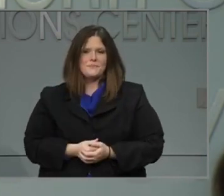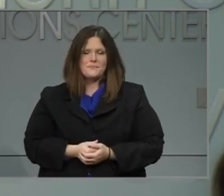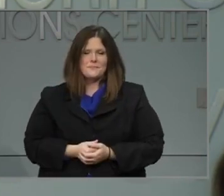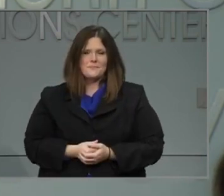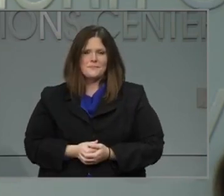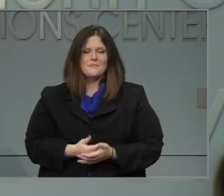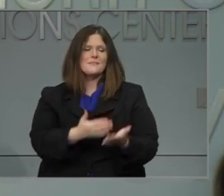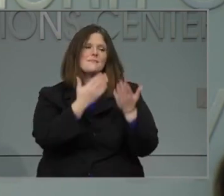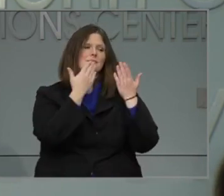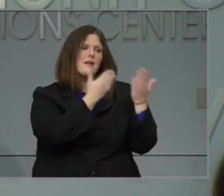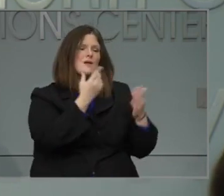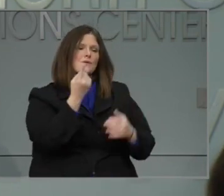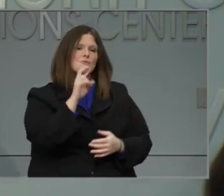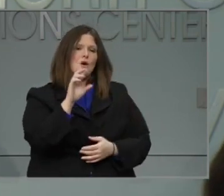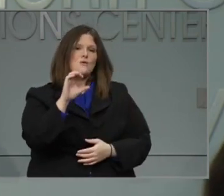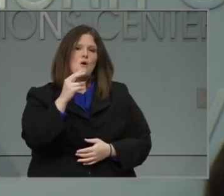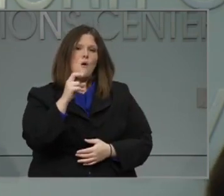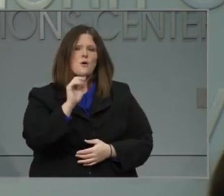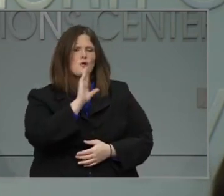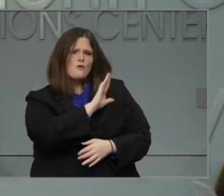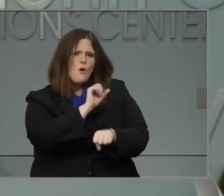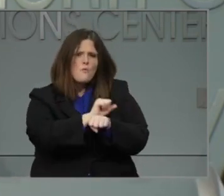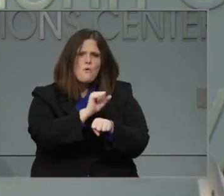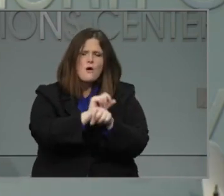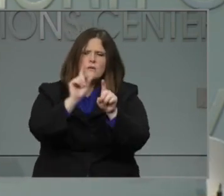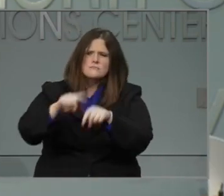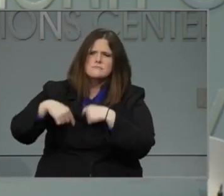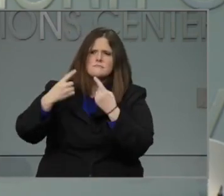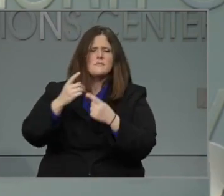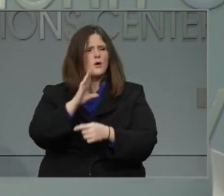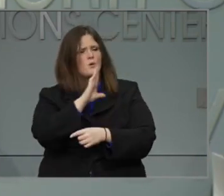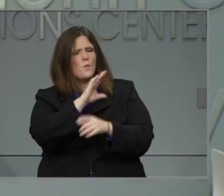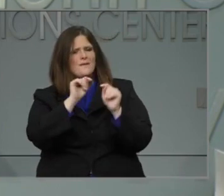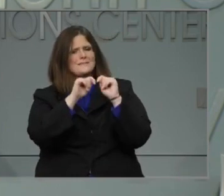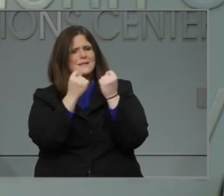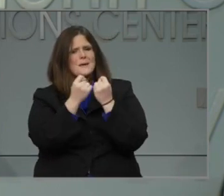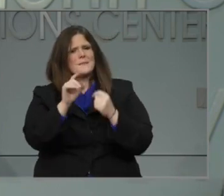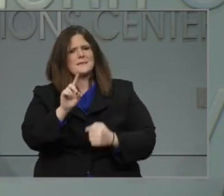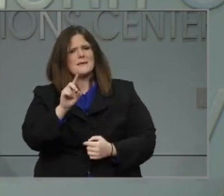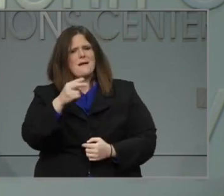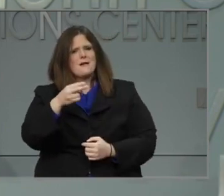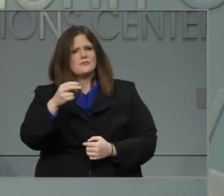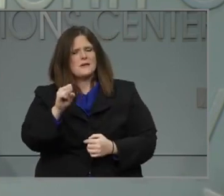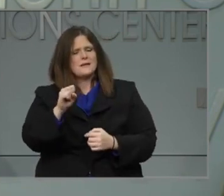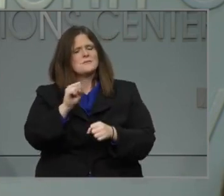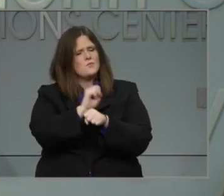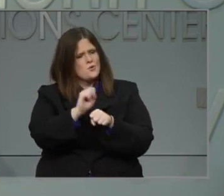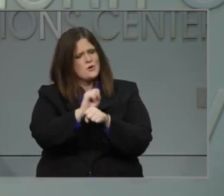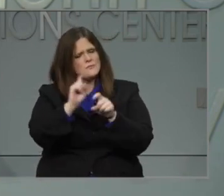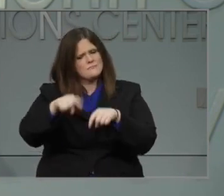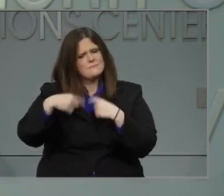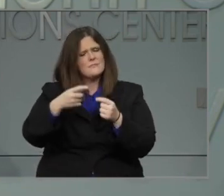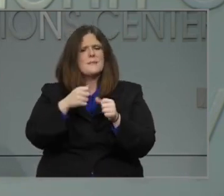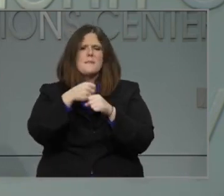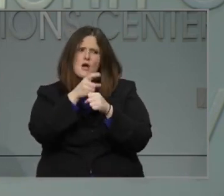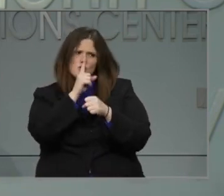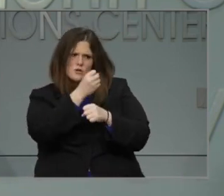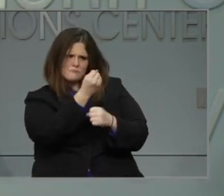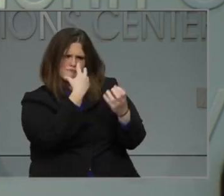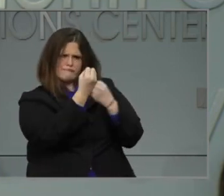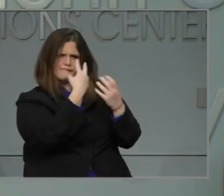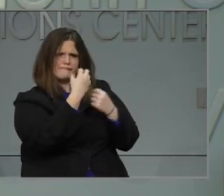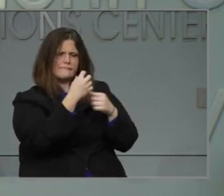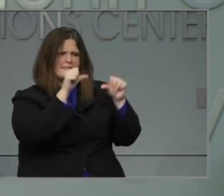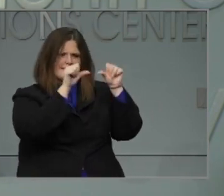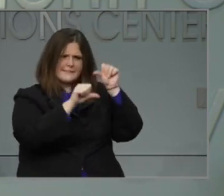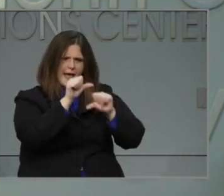Thank you, Dr. Cohen, for your work and your team's work to ensure that we're following science and data as we make